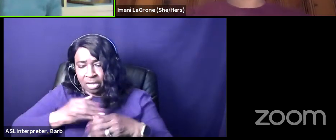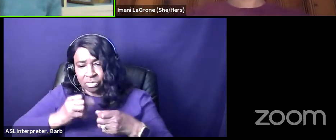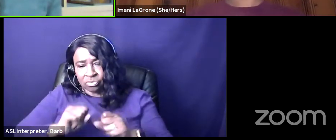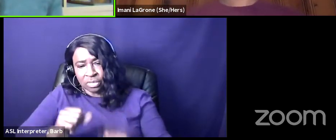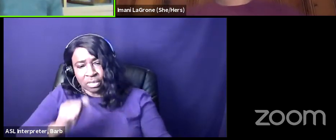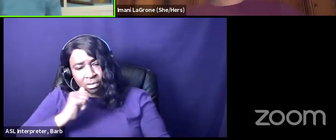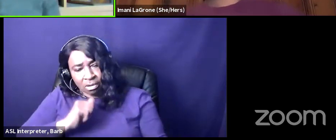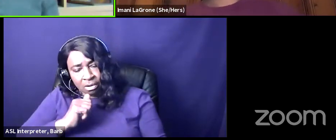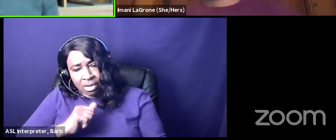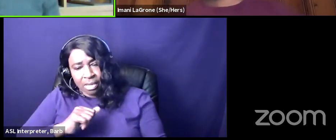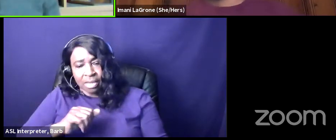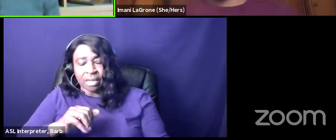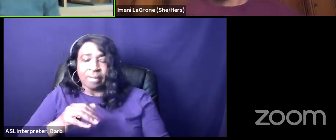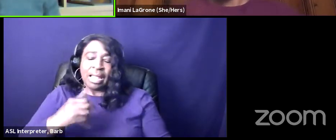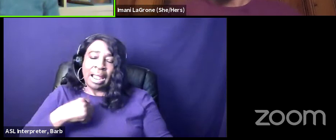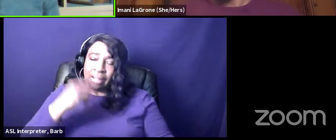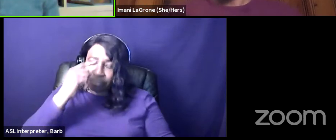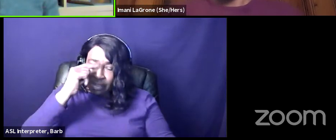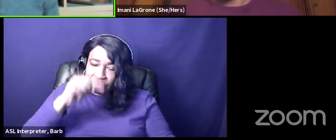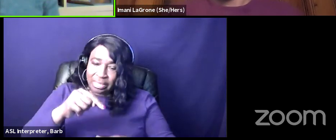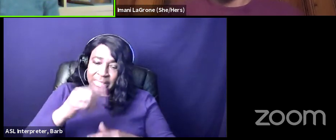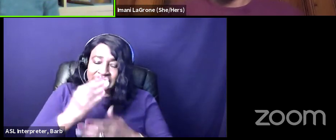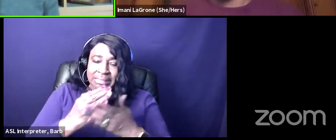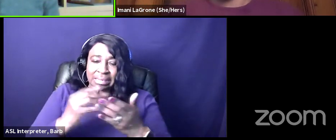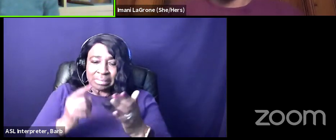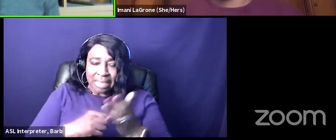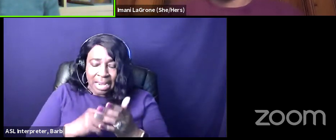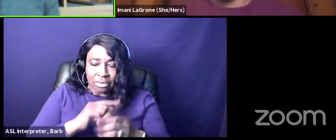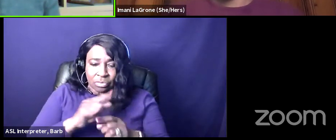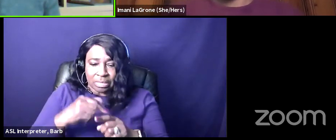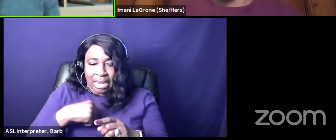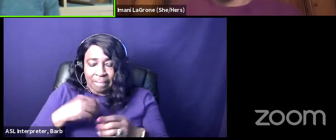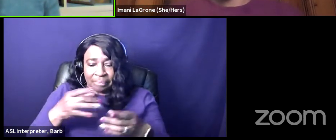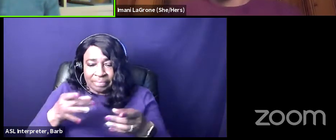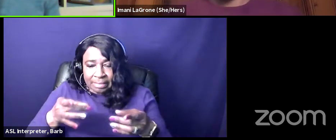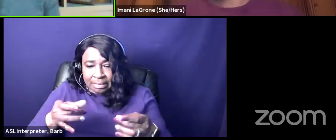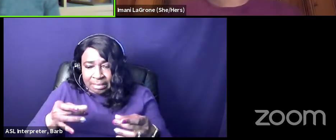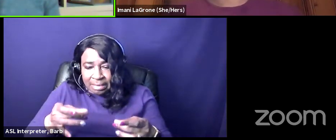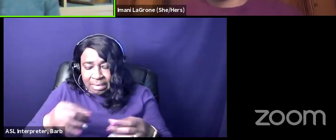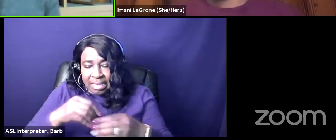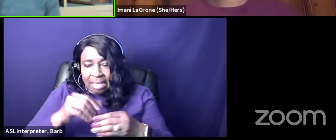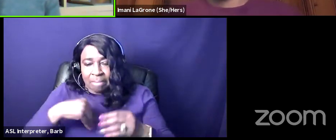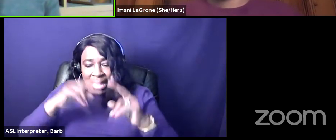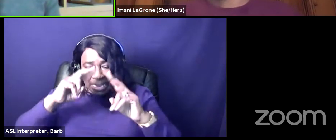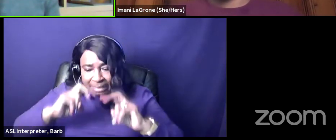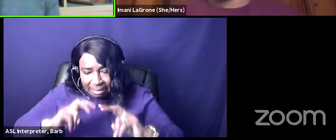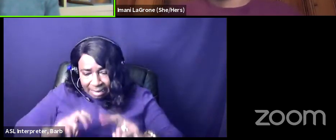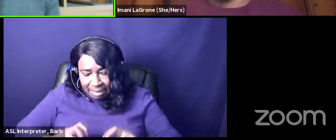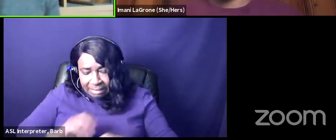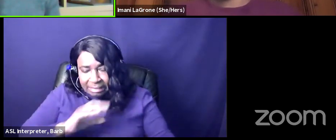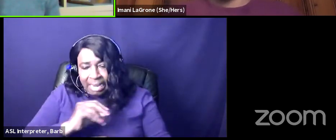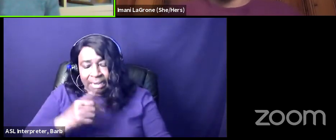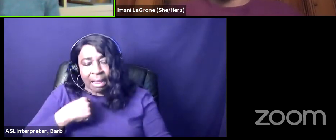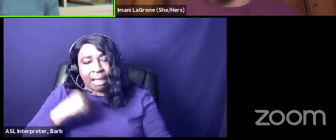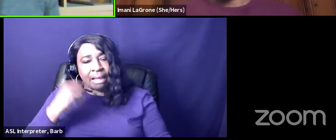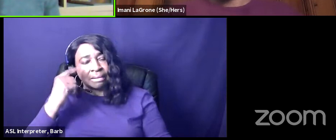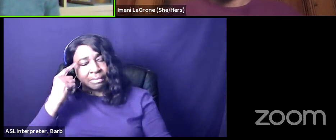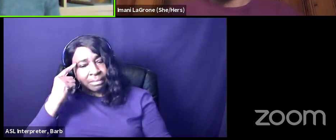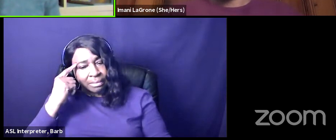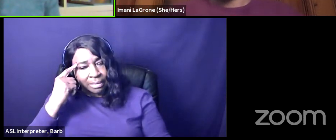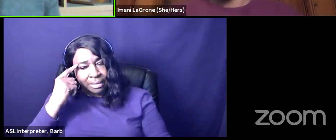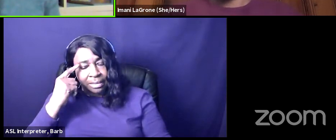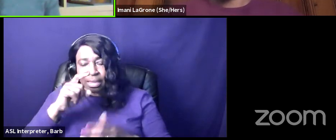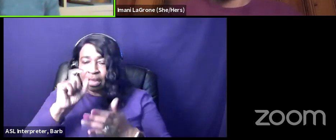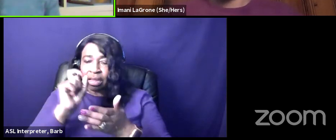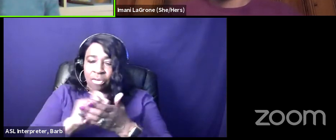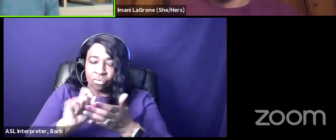think that there are times in the book where i'm i'm very gingerly in my analysis and i think that i am writing